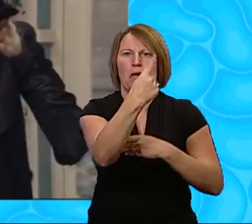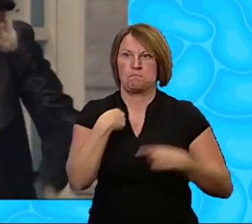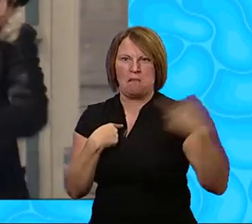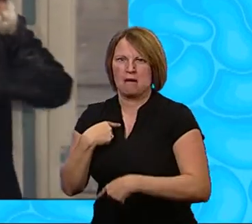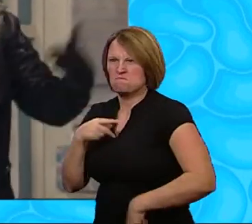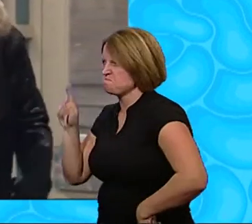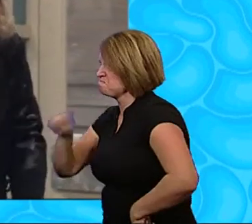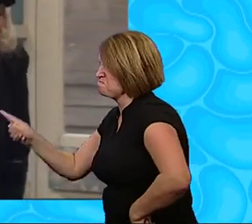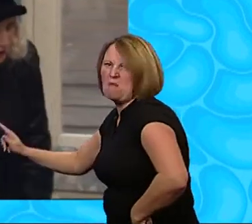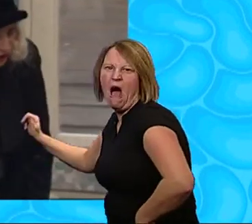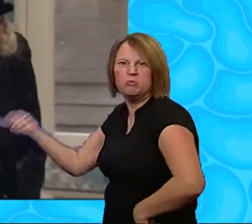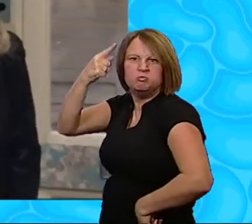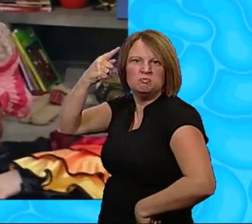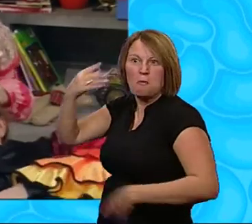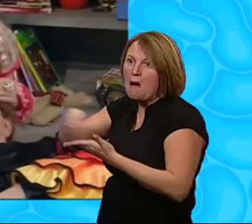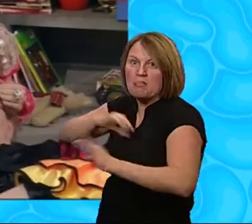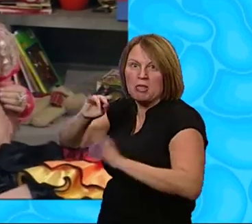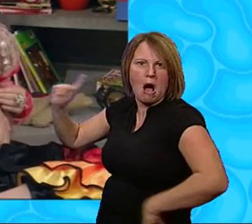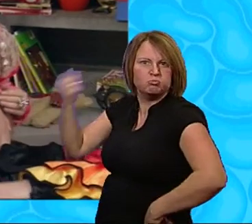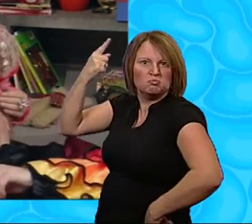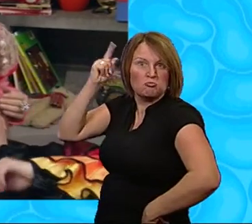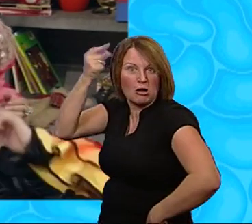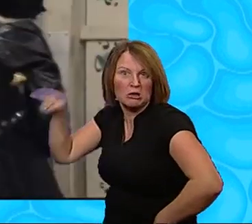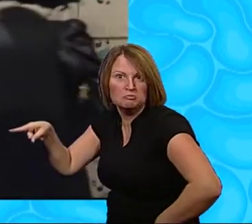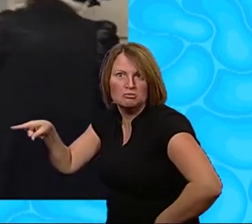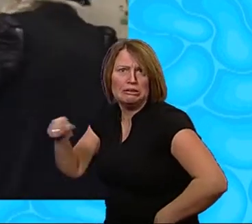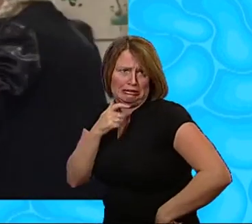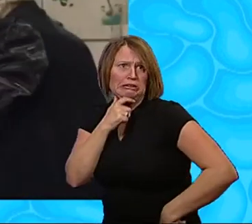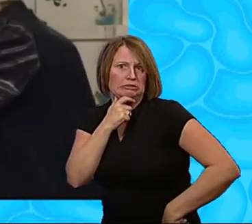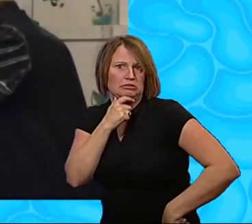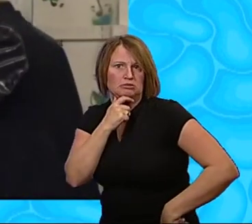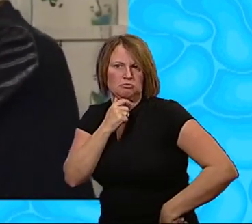you either pay out or get out, understood? Yeah Oh Good